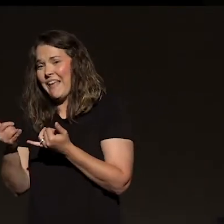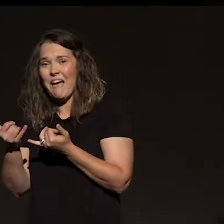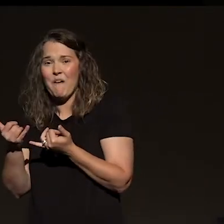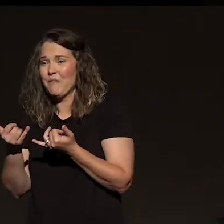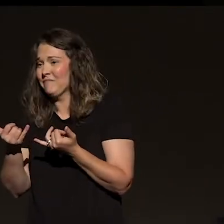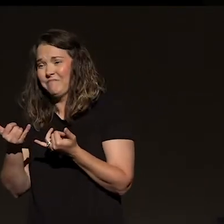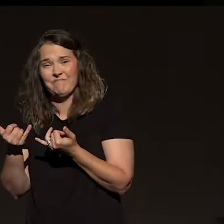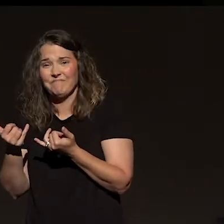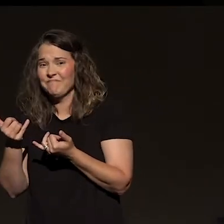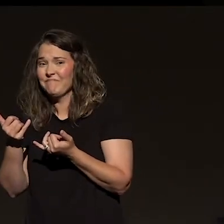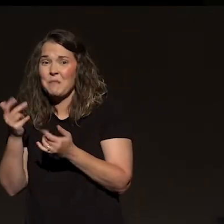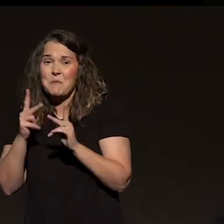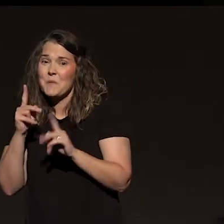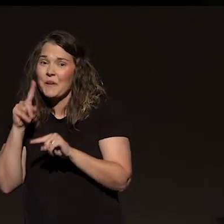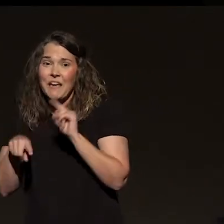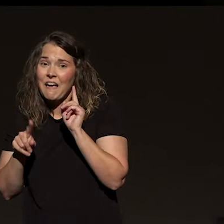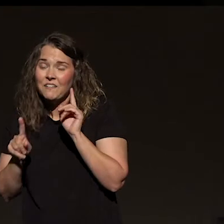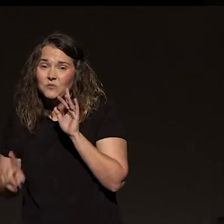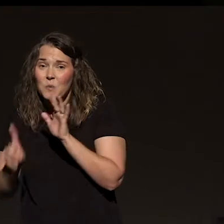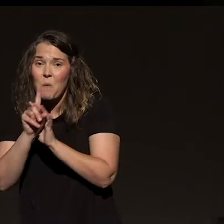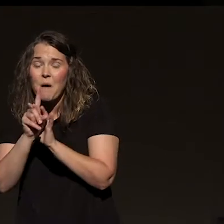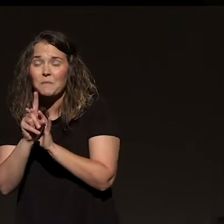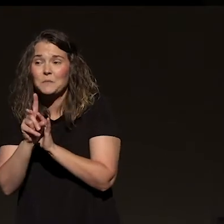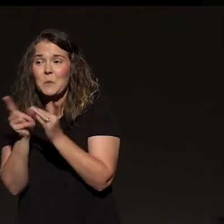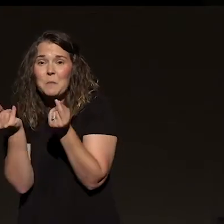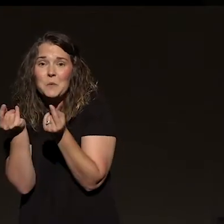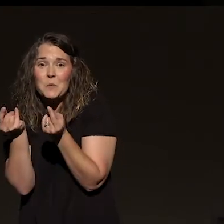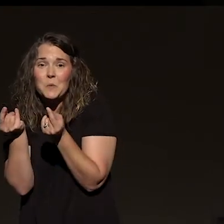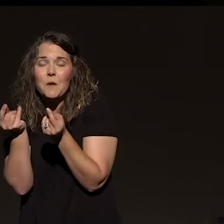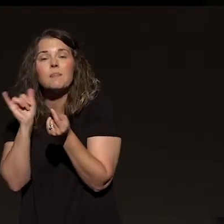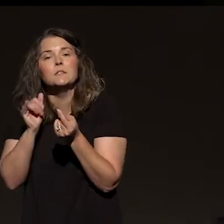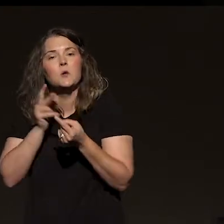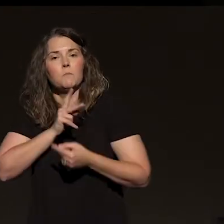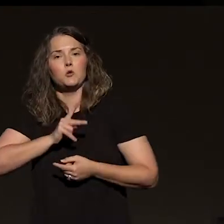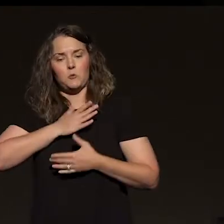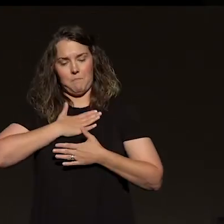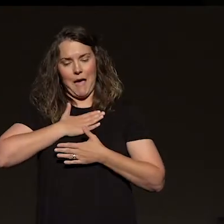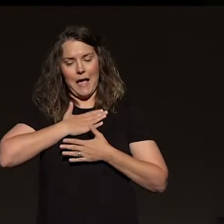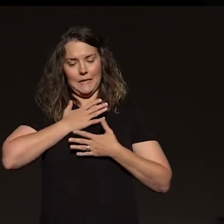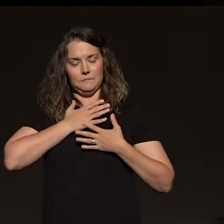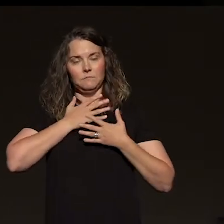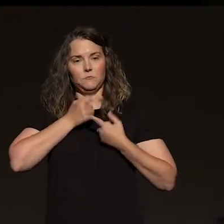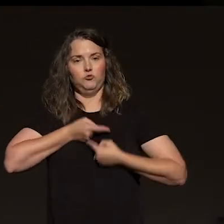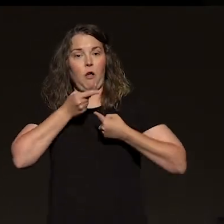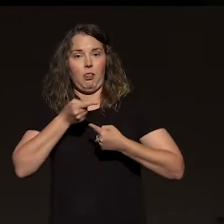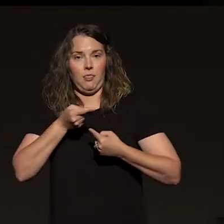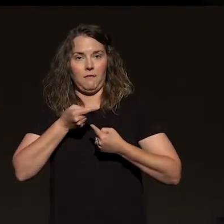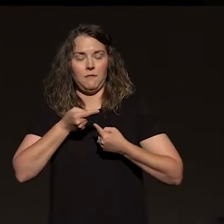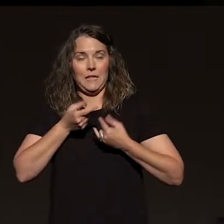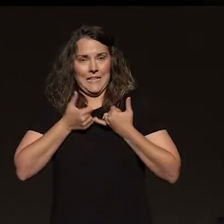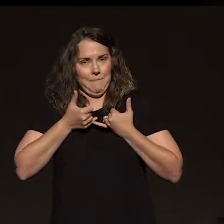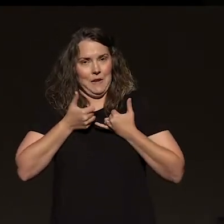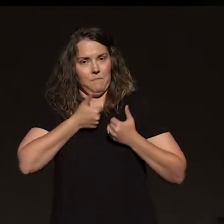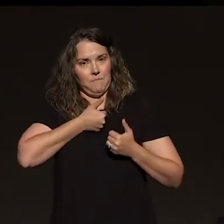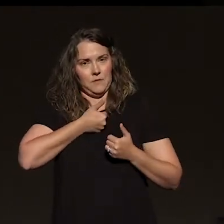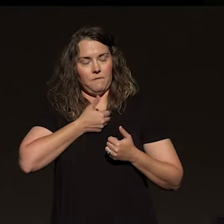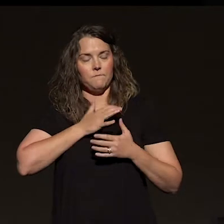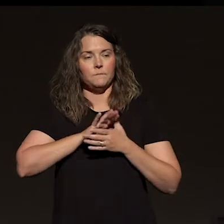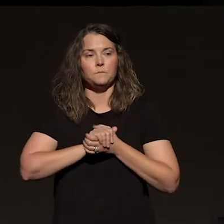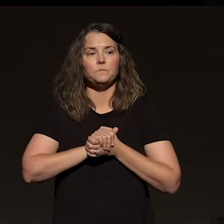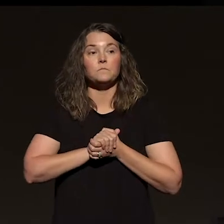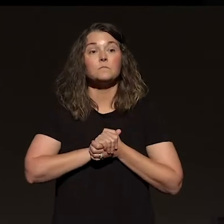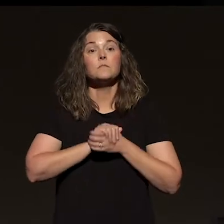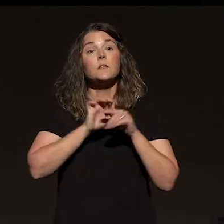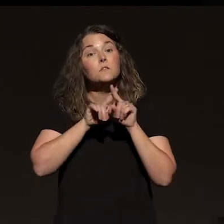doesn't look like anybody's going to be able to come. That's a personal storm. But then there, and it's immediate, but there's also an